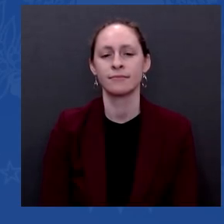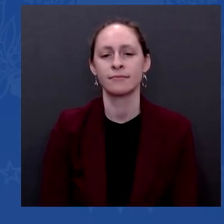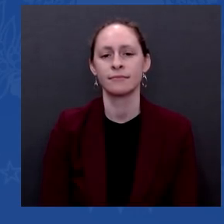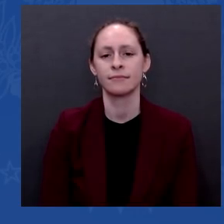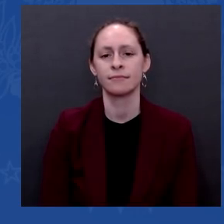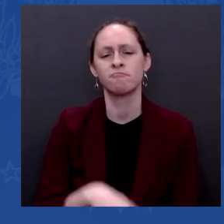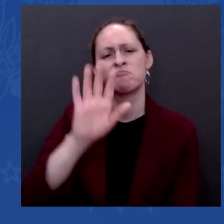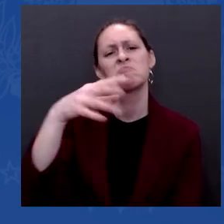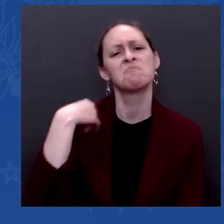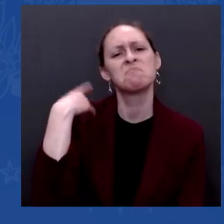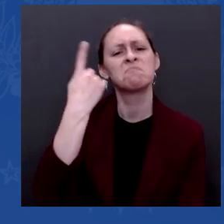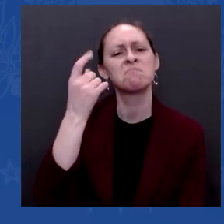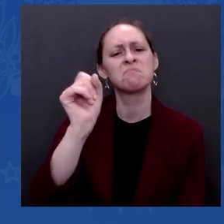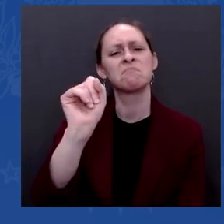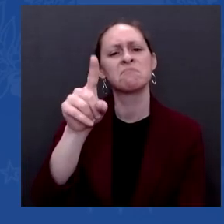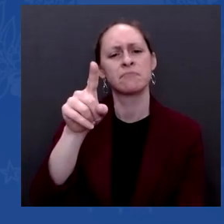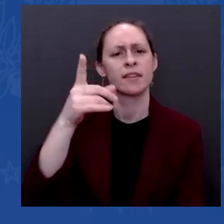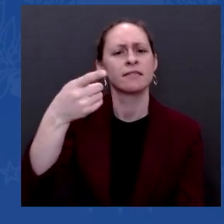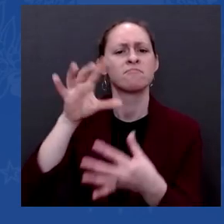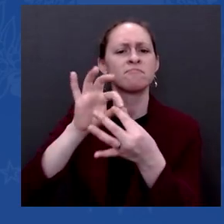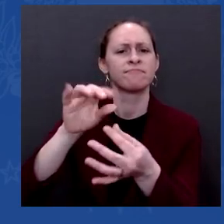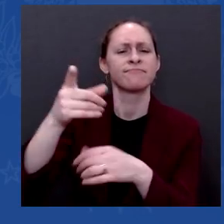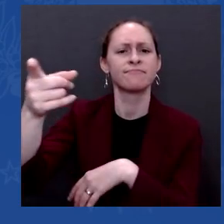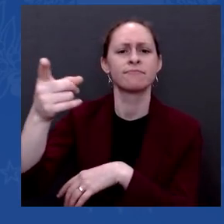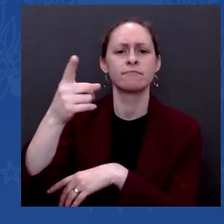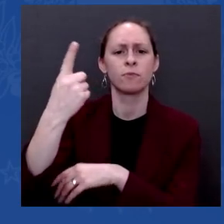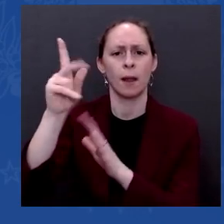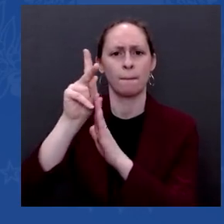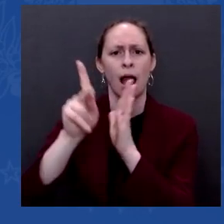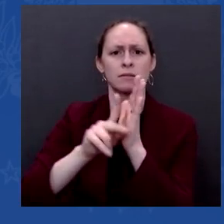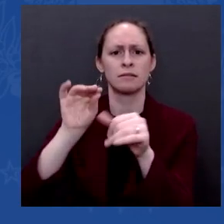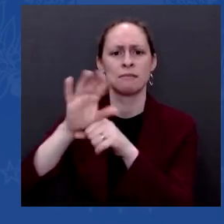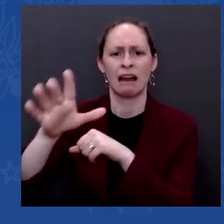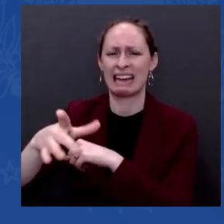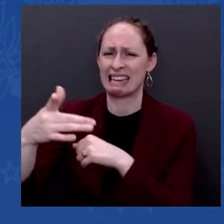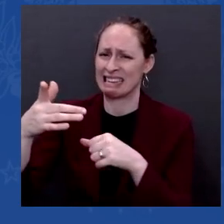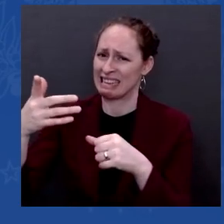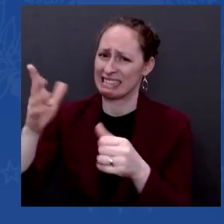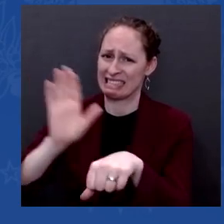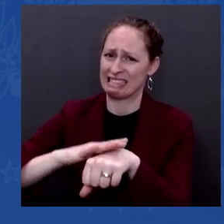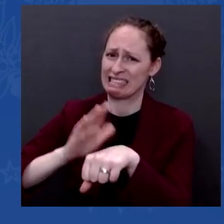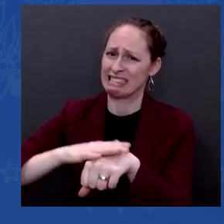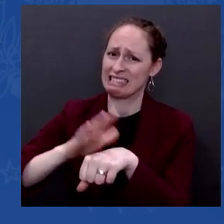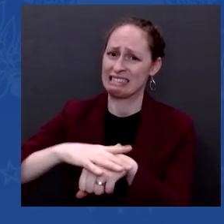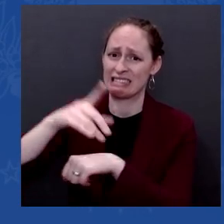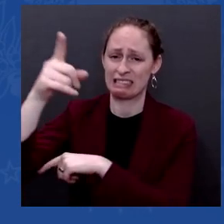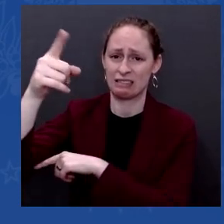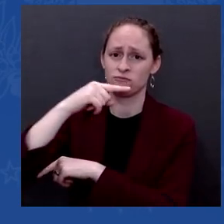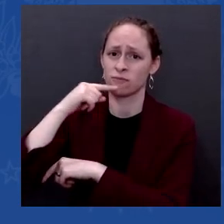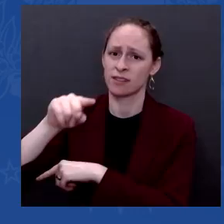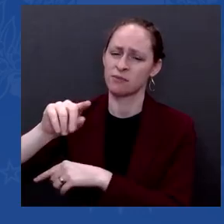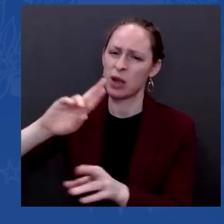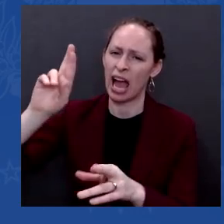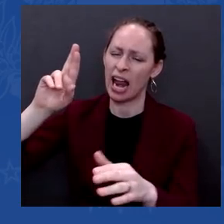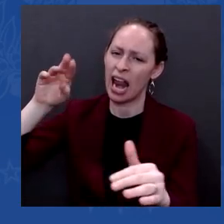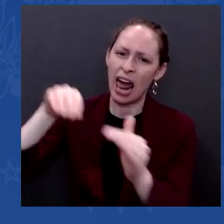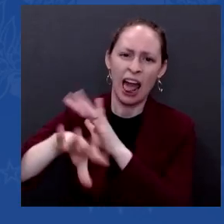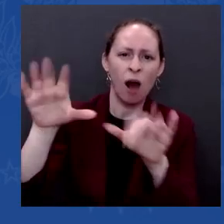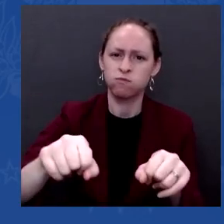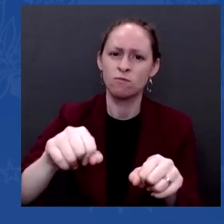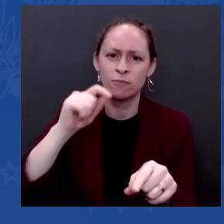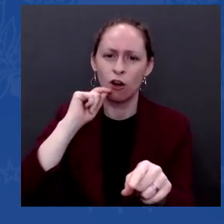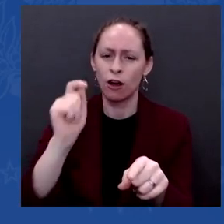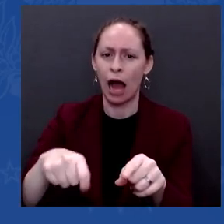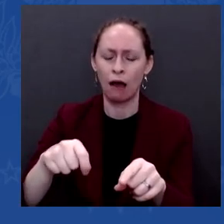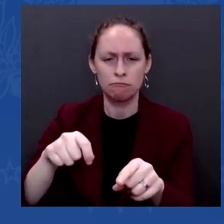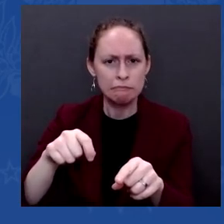attack Ukraine, but there's still little unity among European allies about what a package of sanctions against Moscow would look like. If the U.S. and